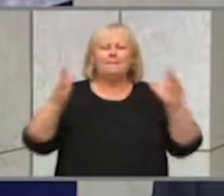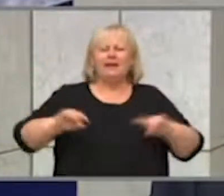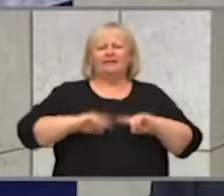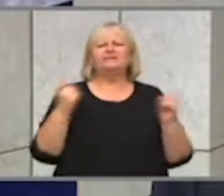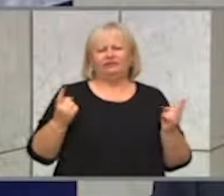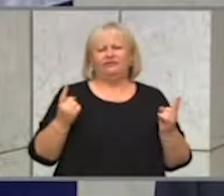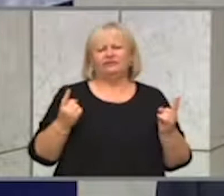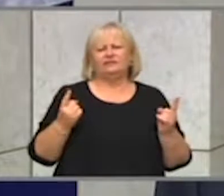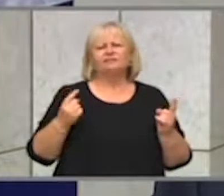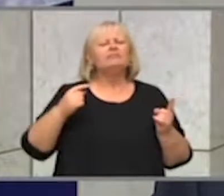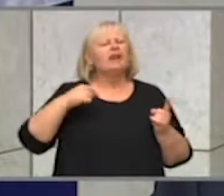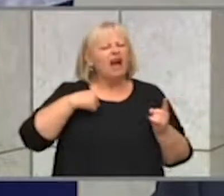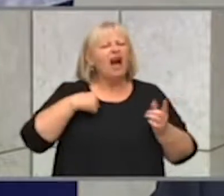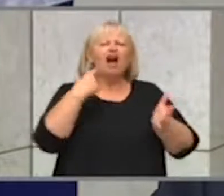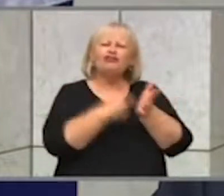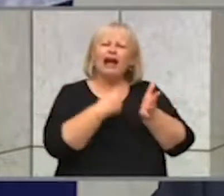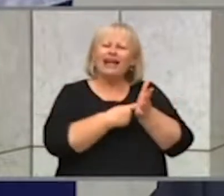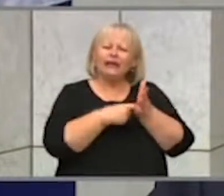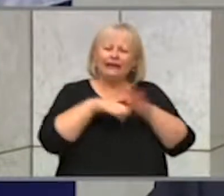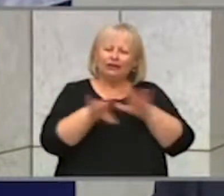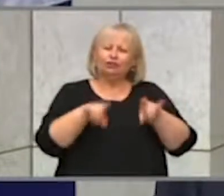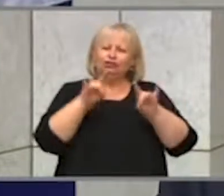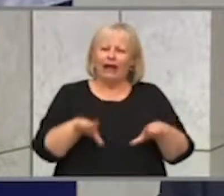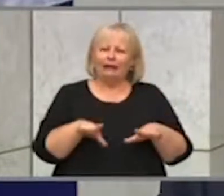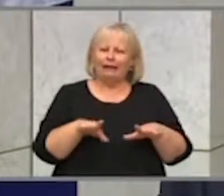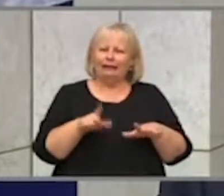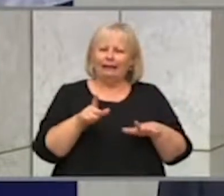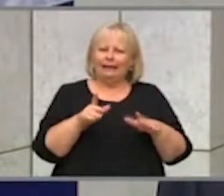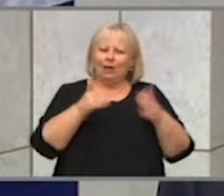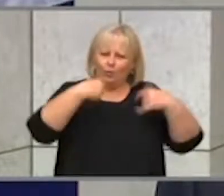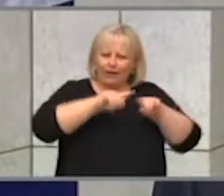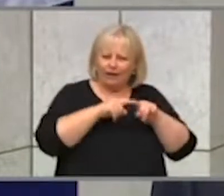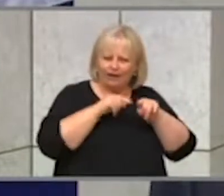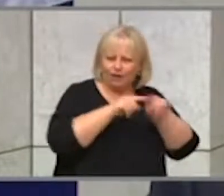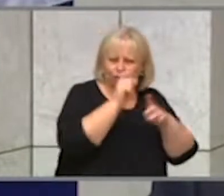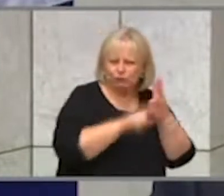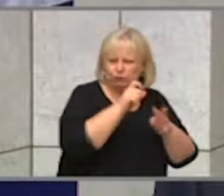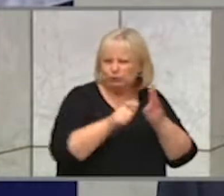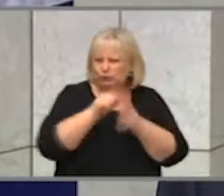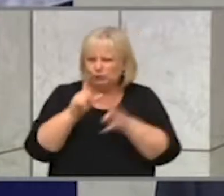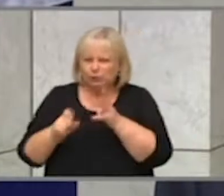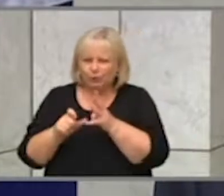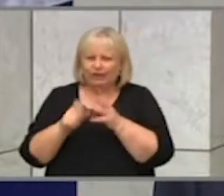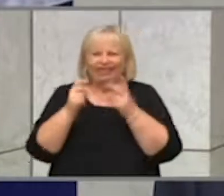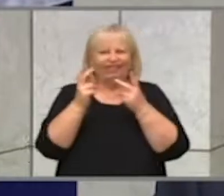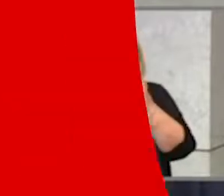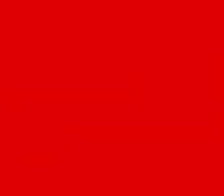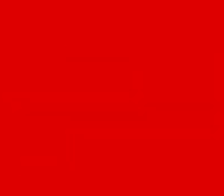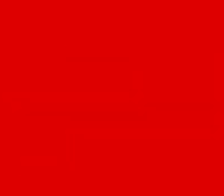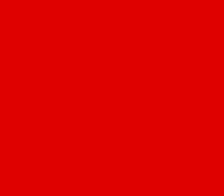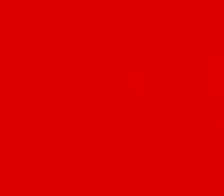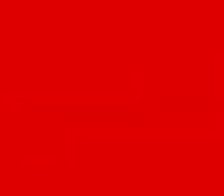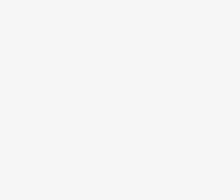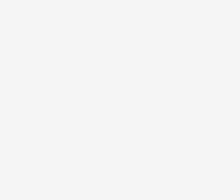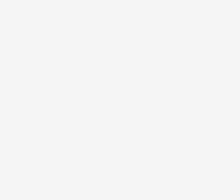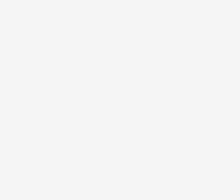you I would rather be in Australia now with the way we are dealing with this together than in any other country in the world